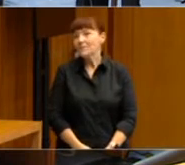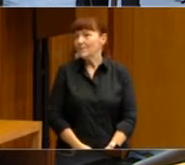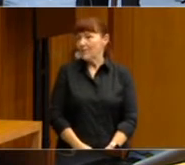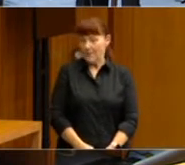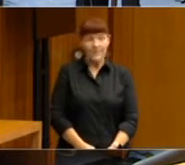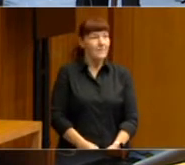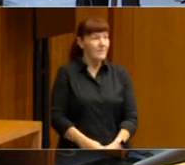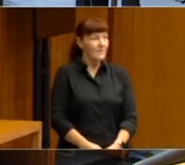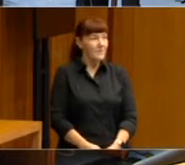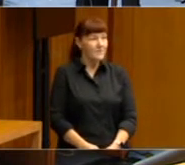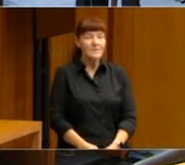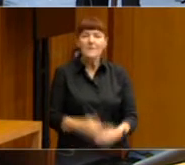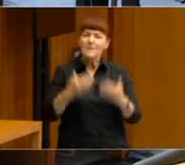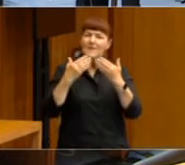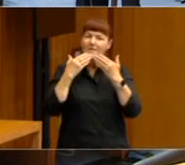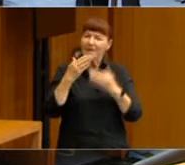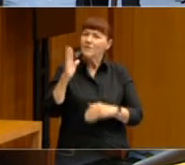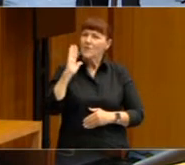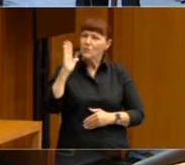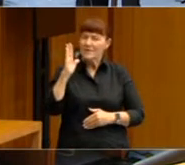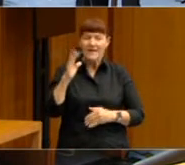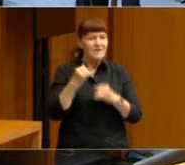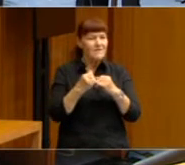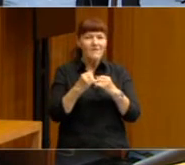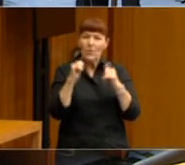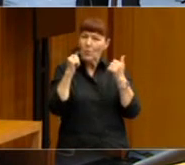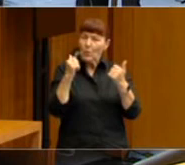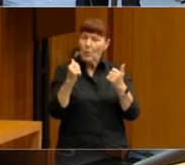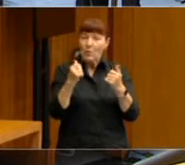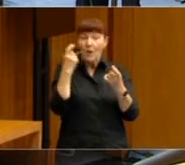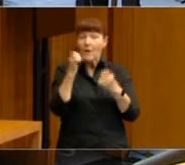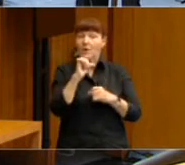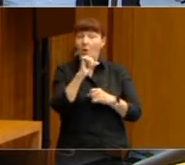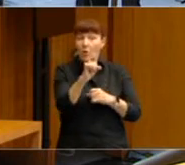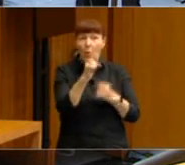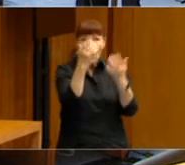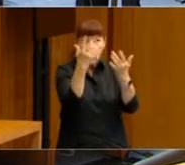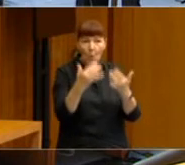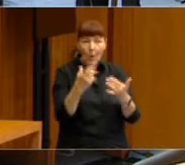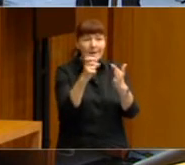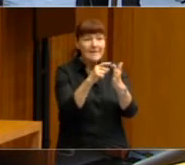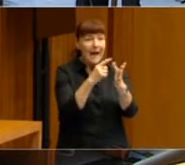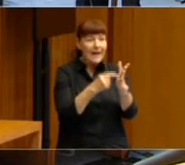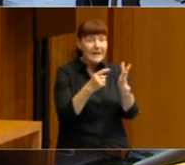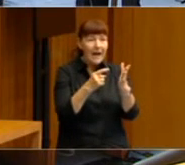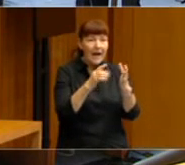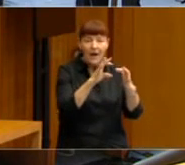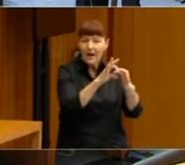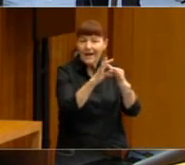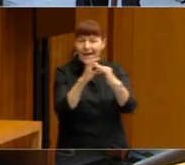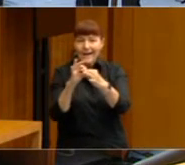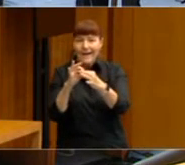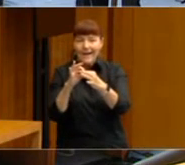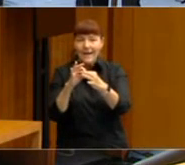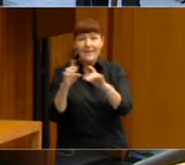Thank you for the presentation. It was very good. I was wondering if your data correlates to the data that the major